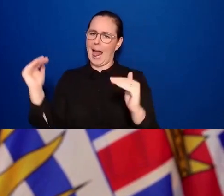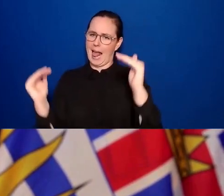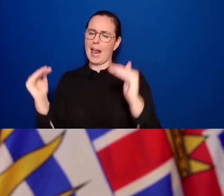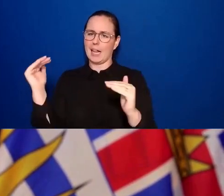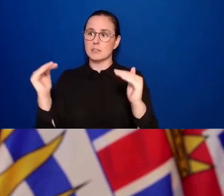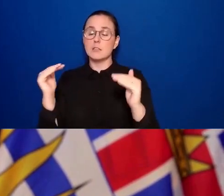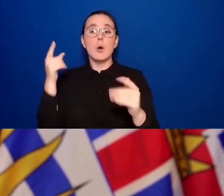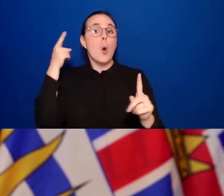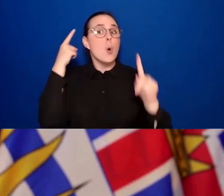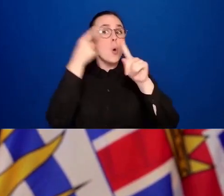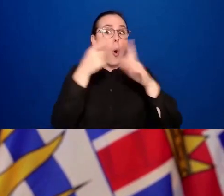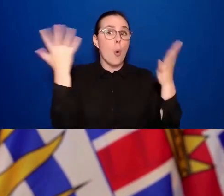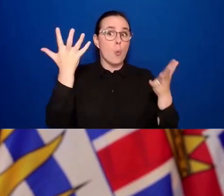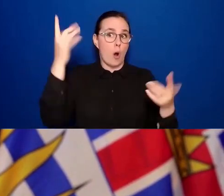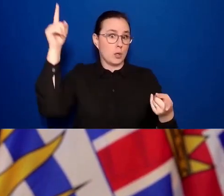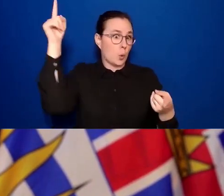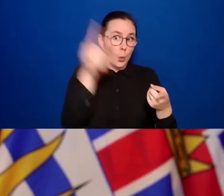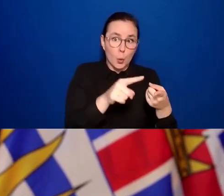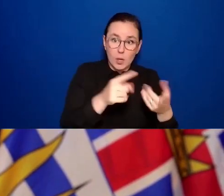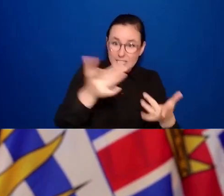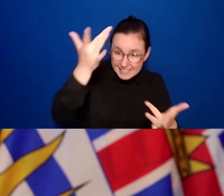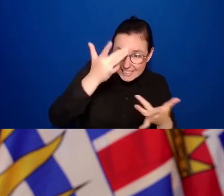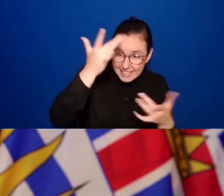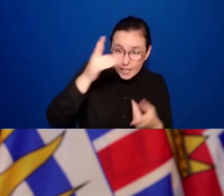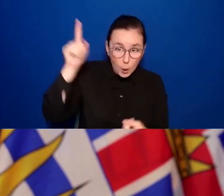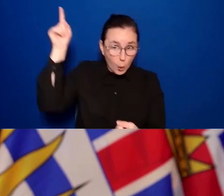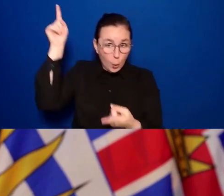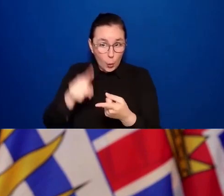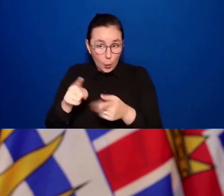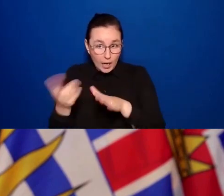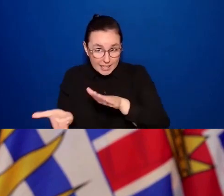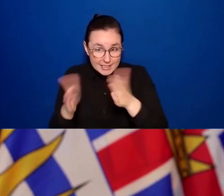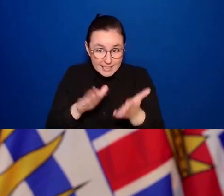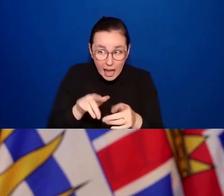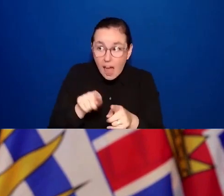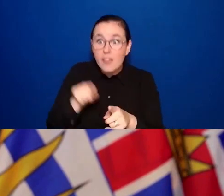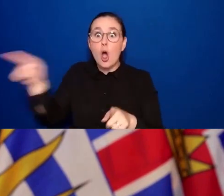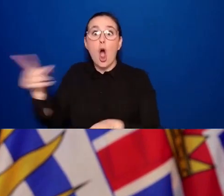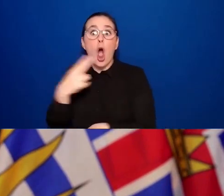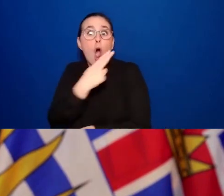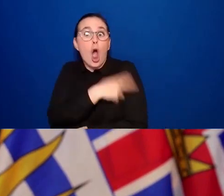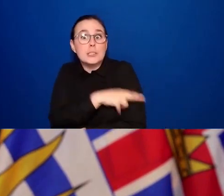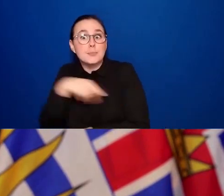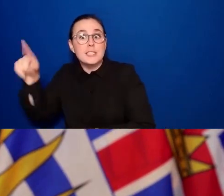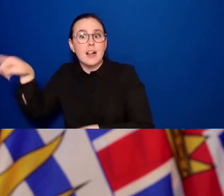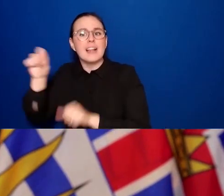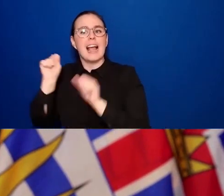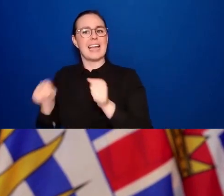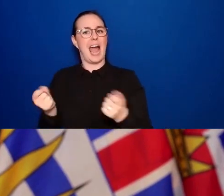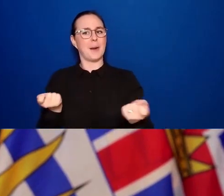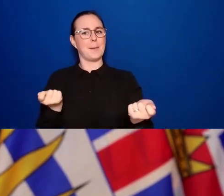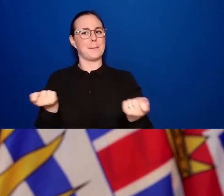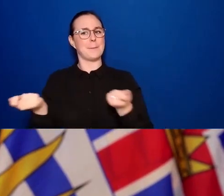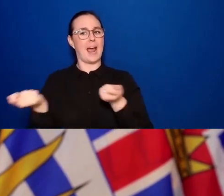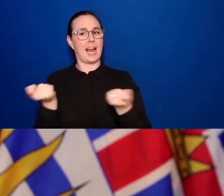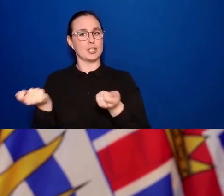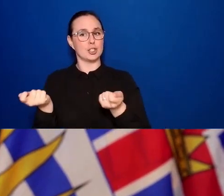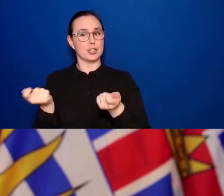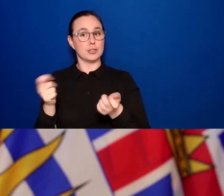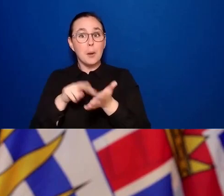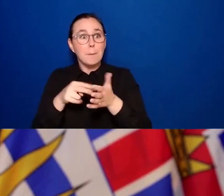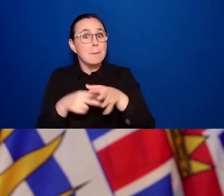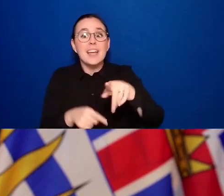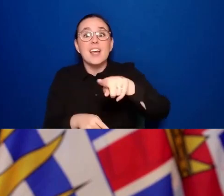the virus, to make sure our health care system is not overwhelmed so that people with COVID but also people with every other health issue